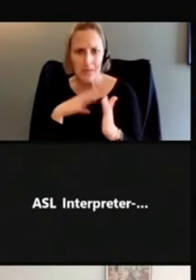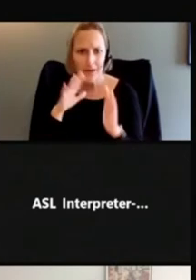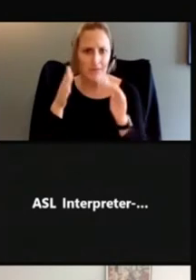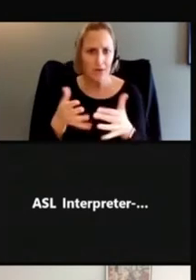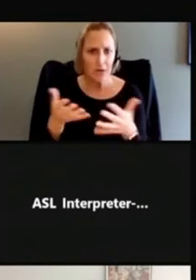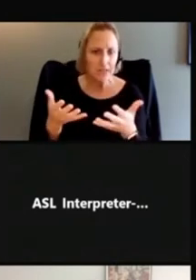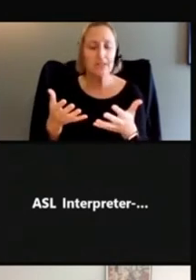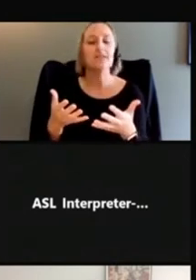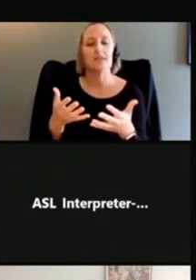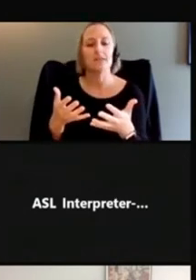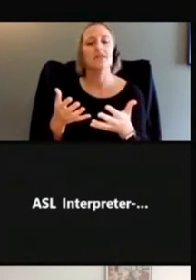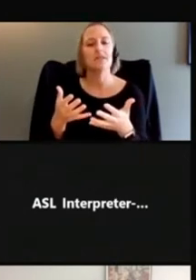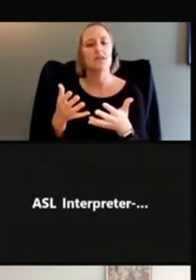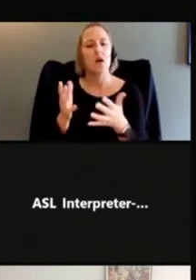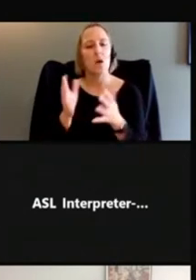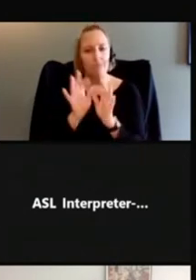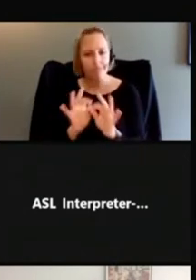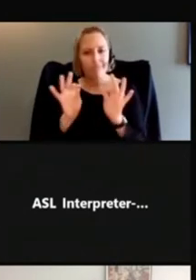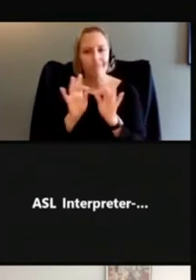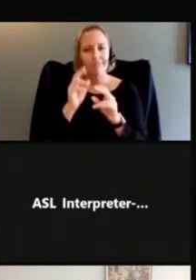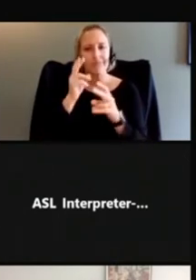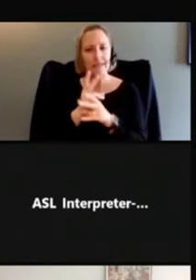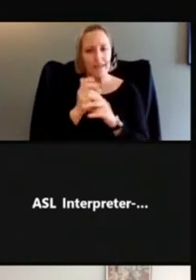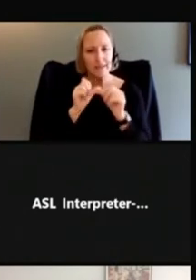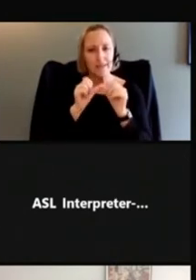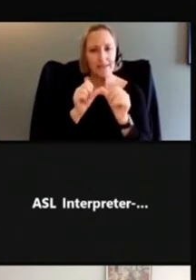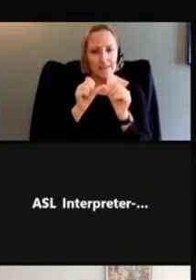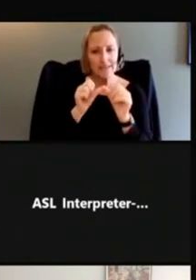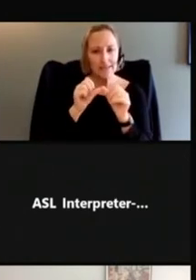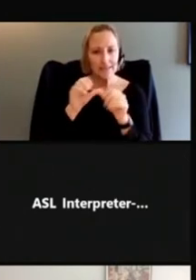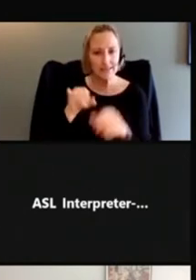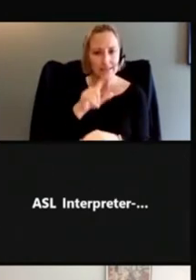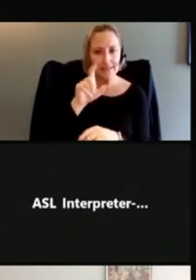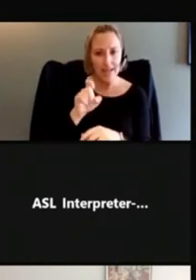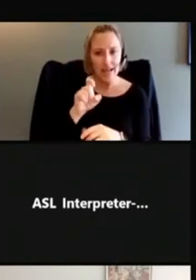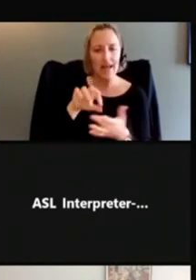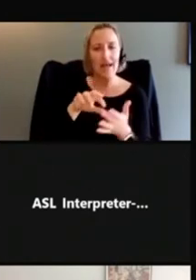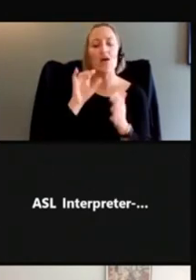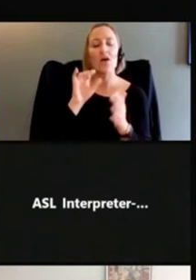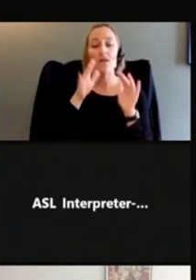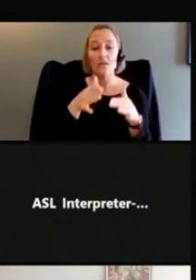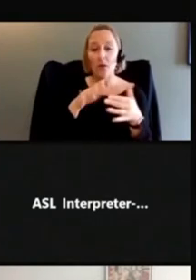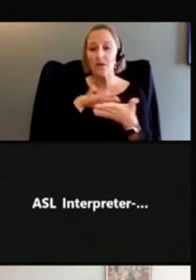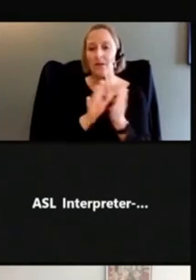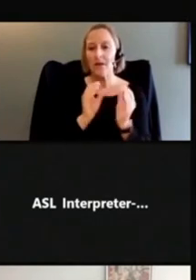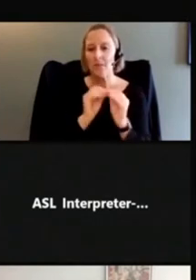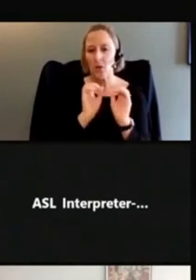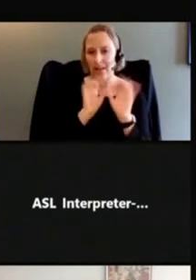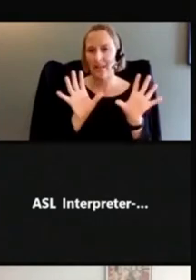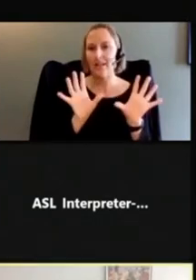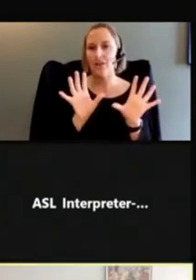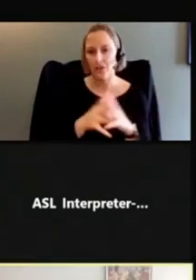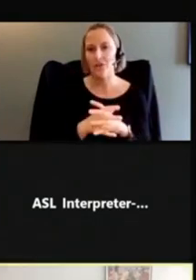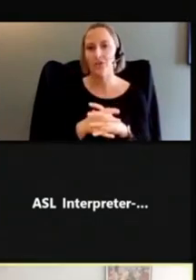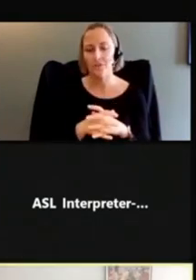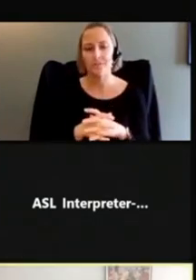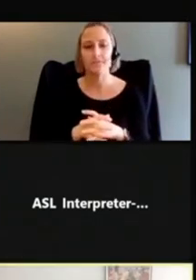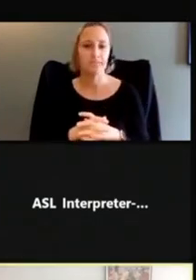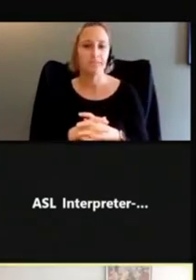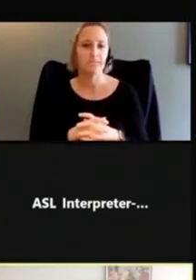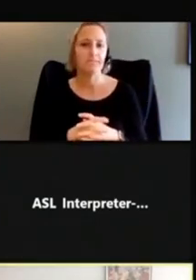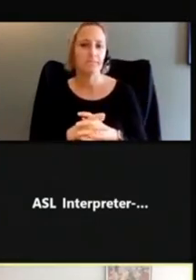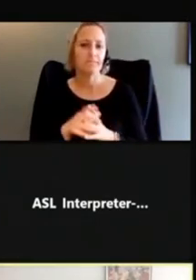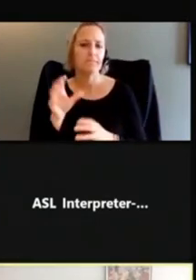So by keeping that consistent style, that focus becomes more apparent and is brought out. Yeah, I think